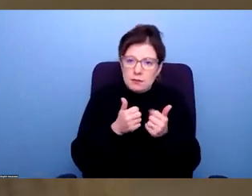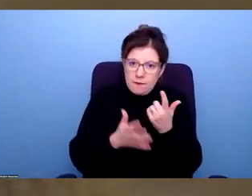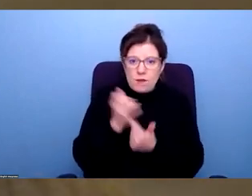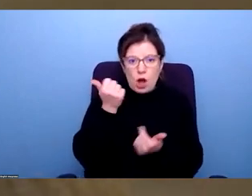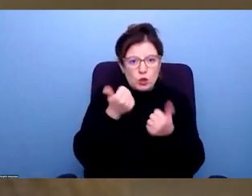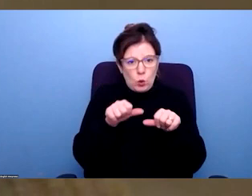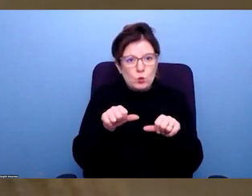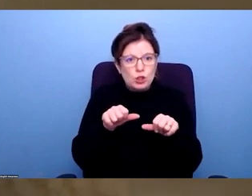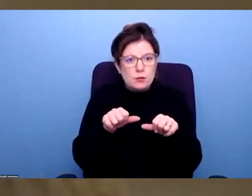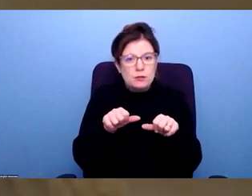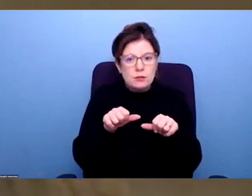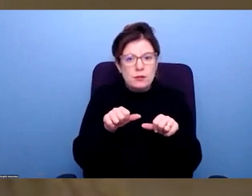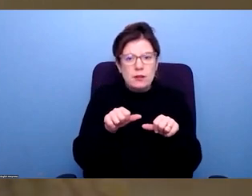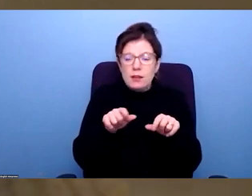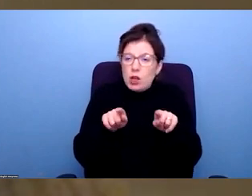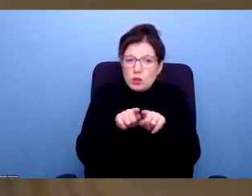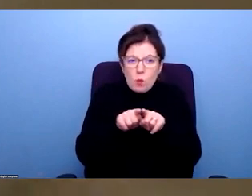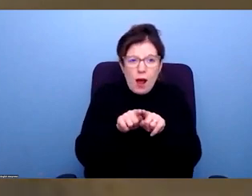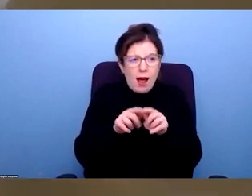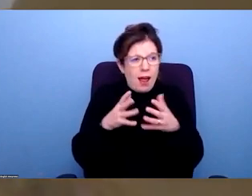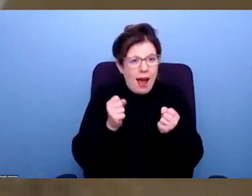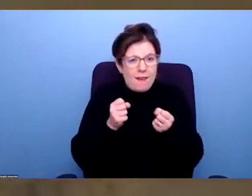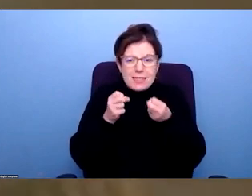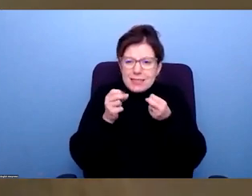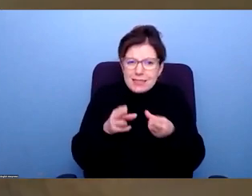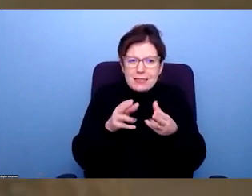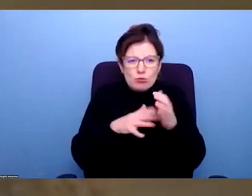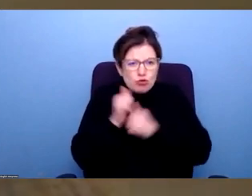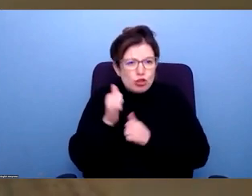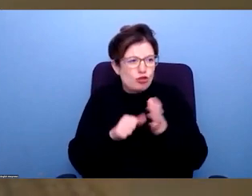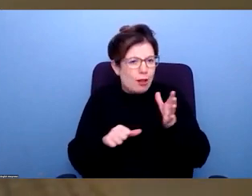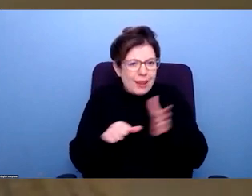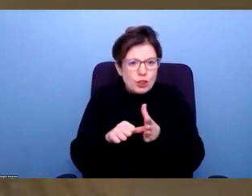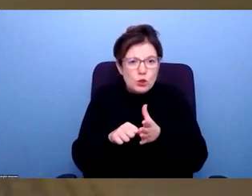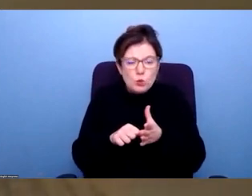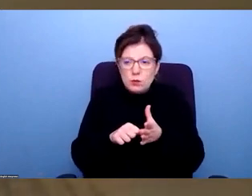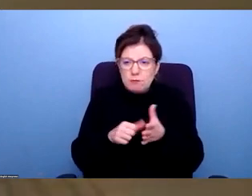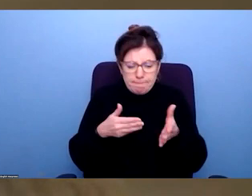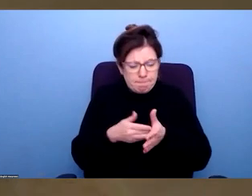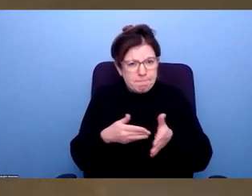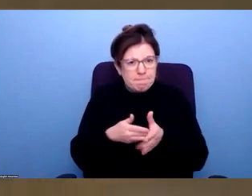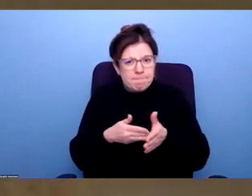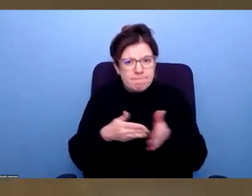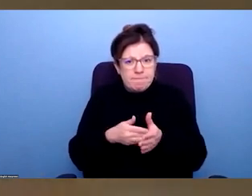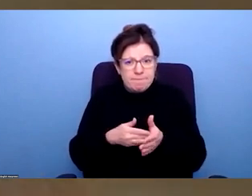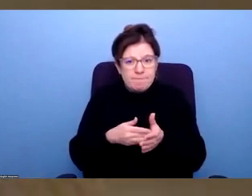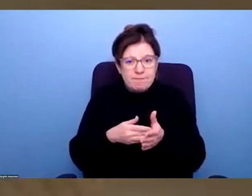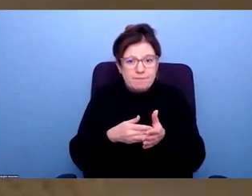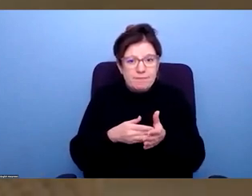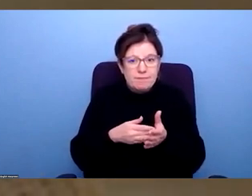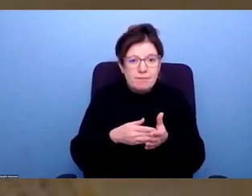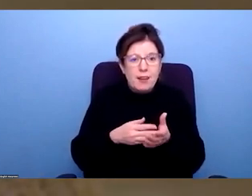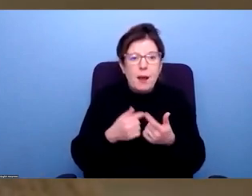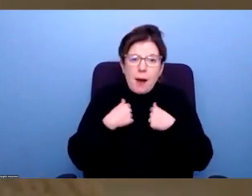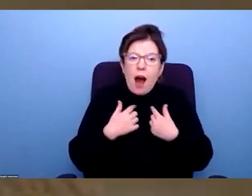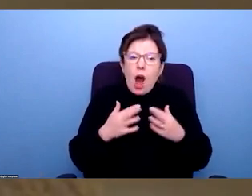break down some of the structural issues that are causing the problem, which is a very big ask, but I live in